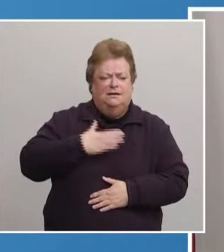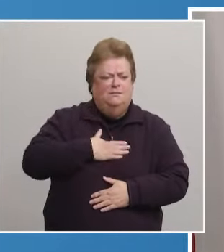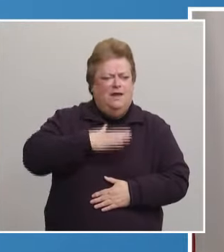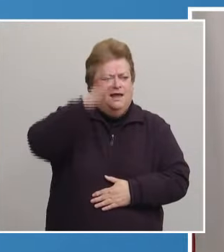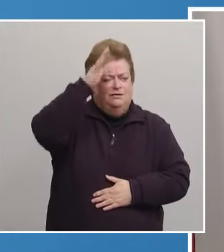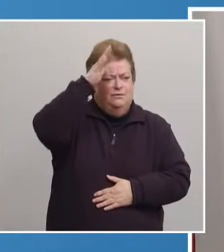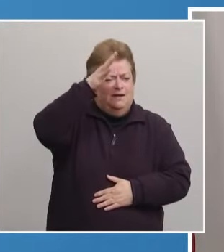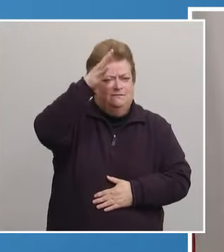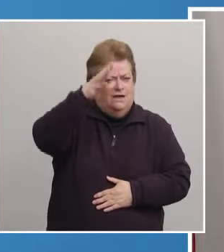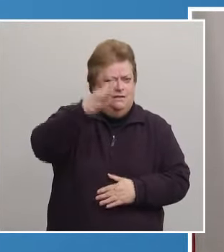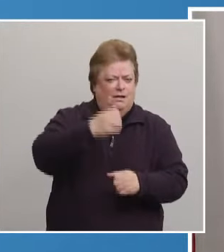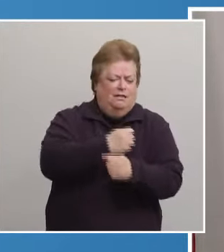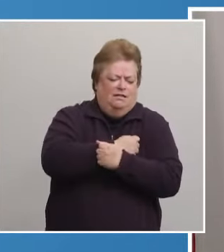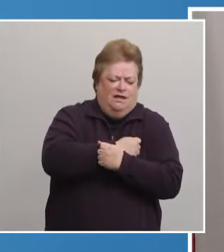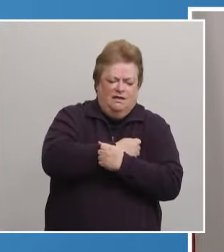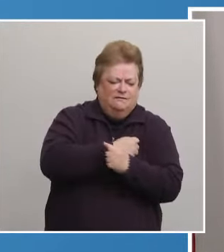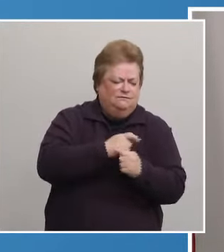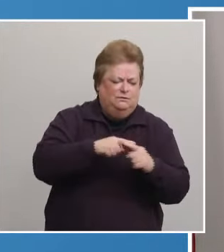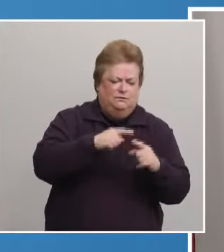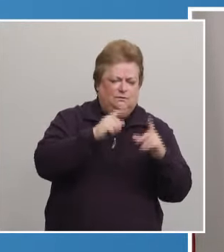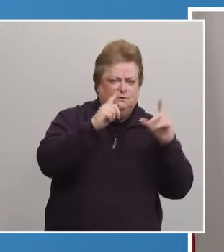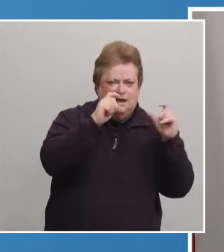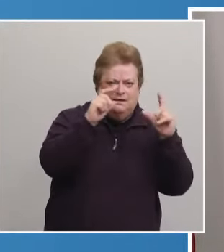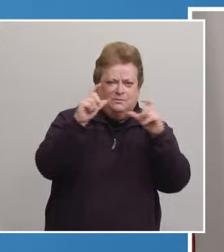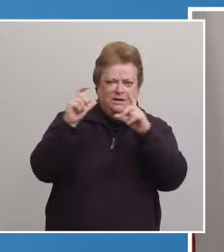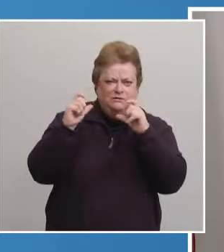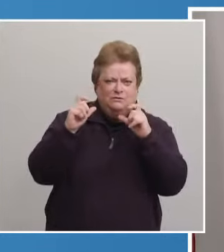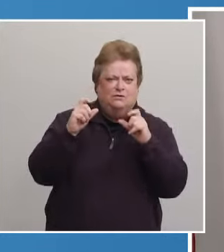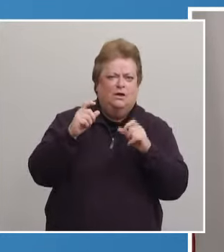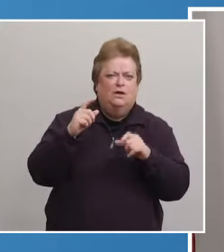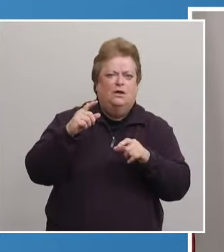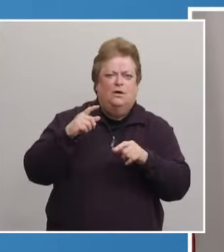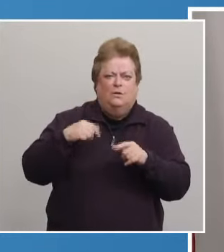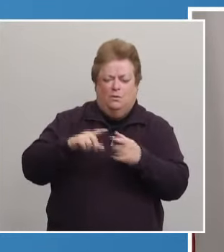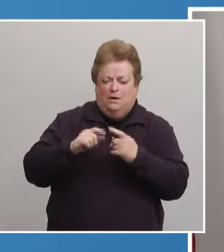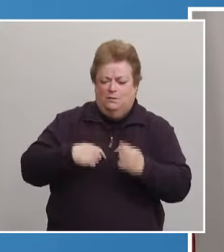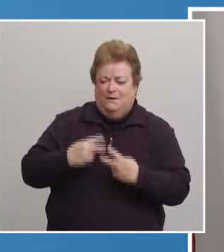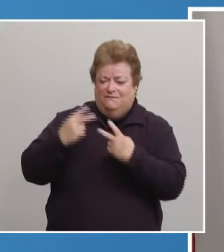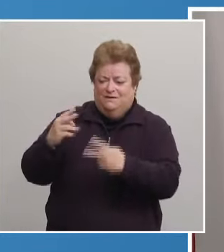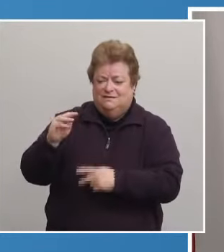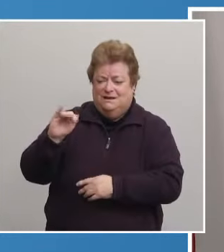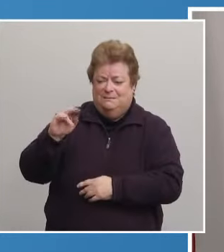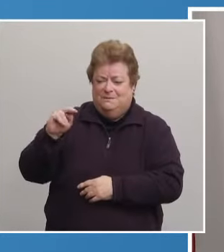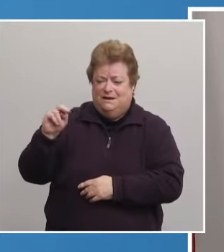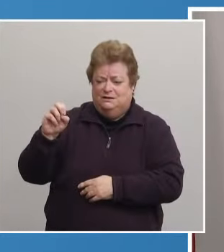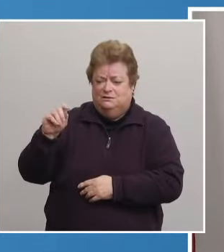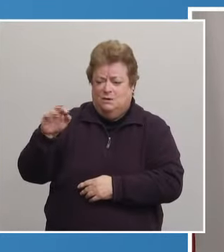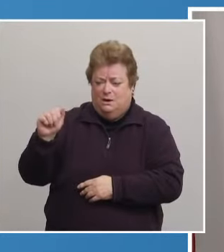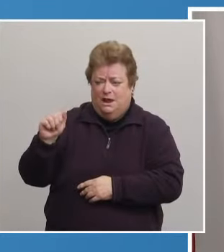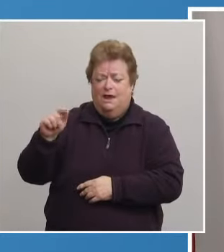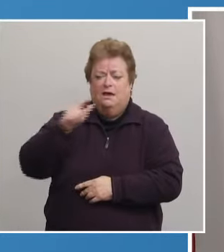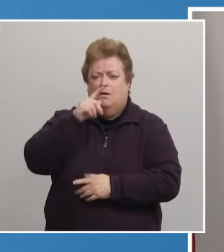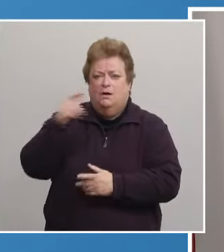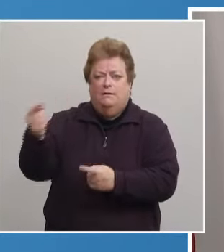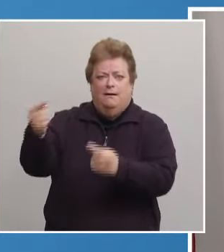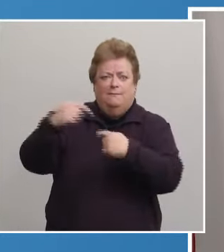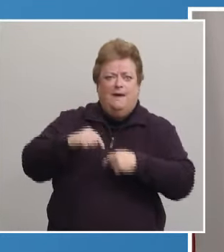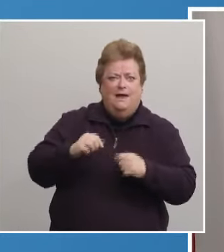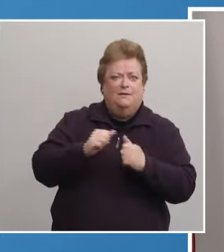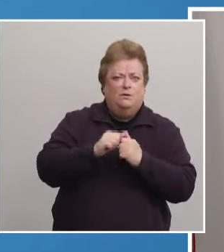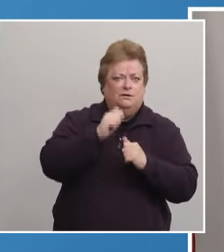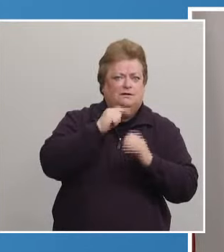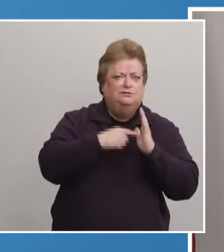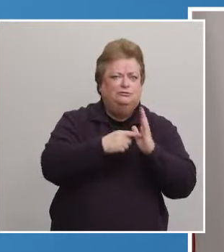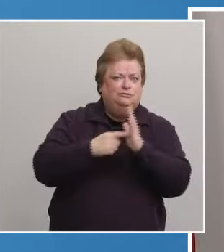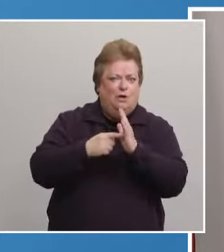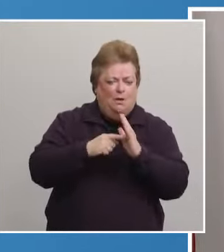and one of the joys of visiting him in Minnesota when I was little was the annual slideshow of family photos that he'd put on for us. He would